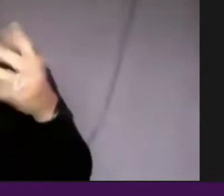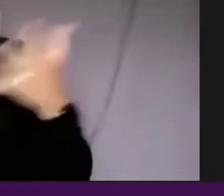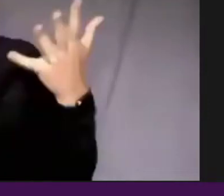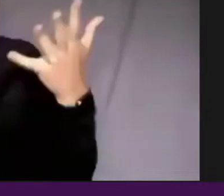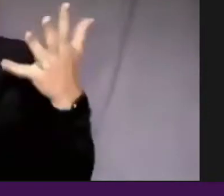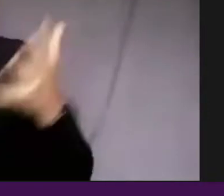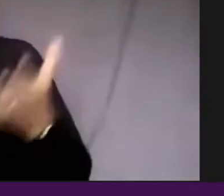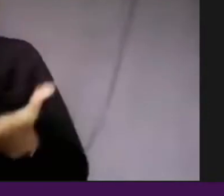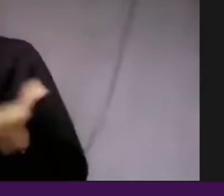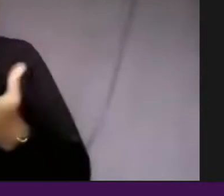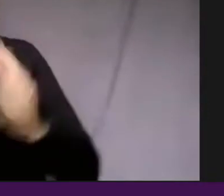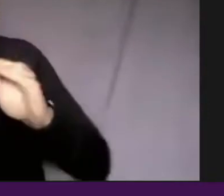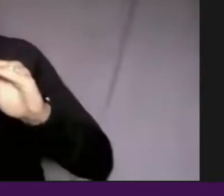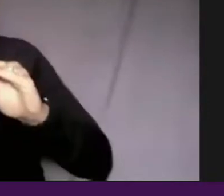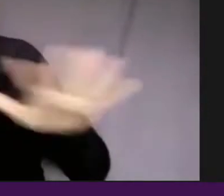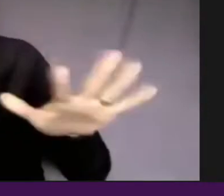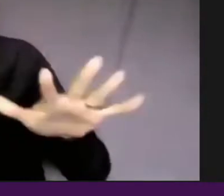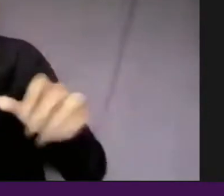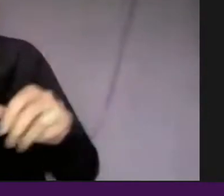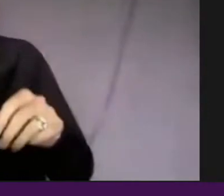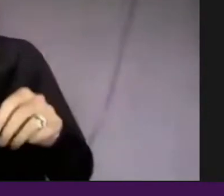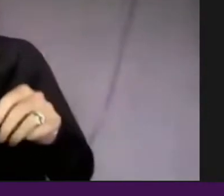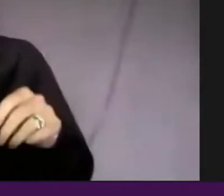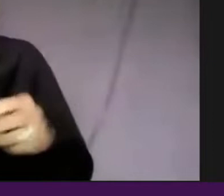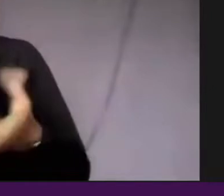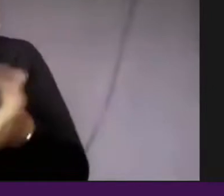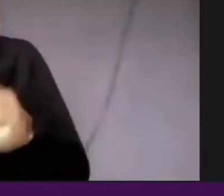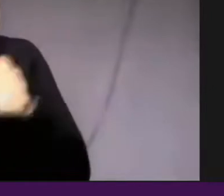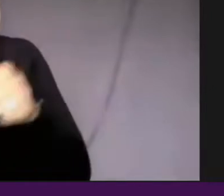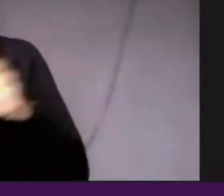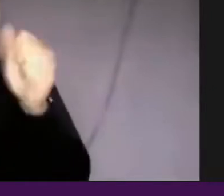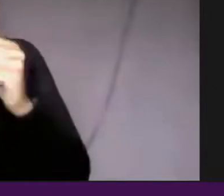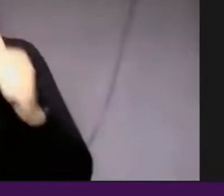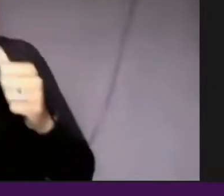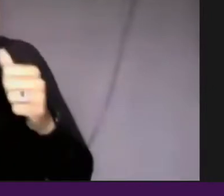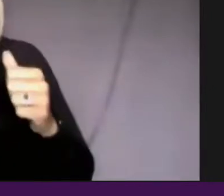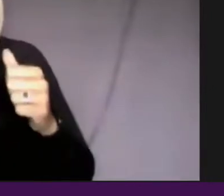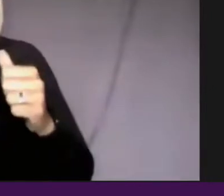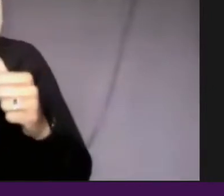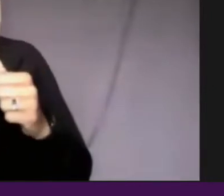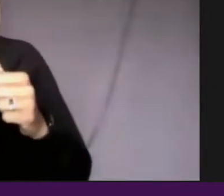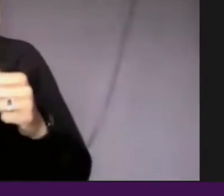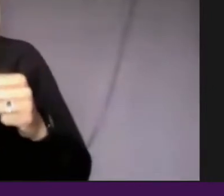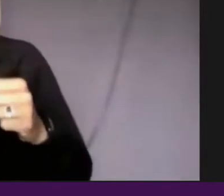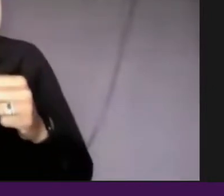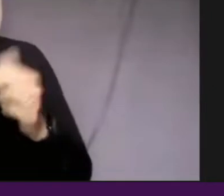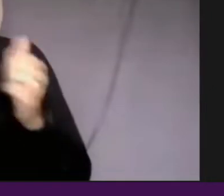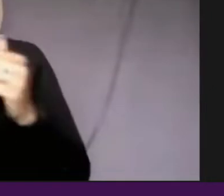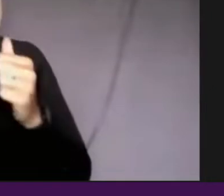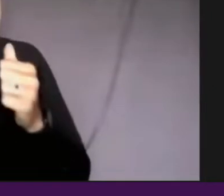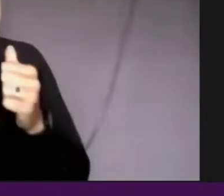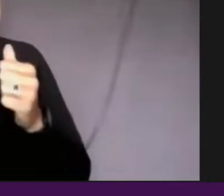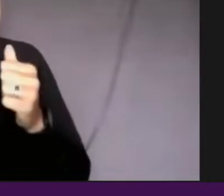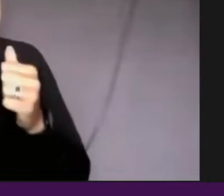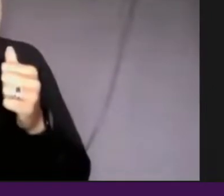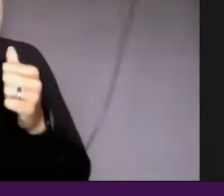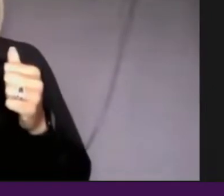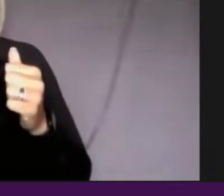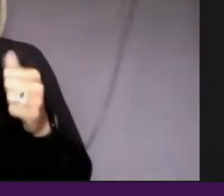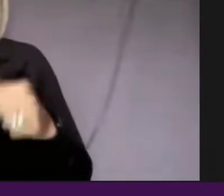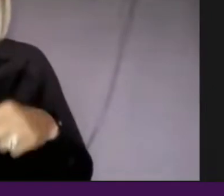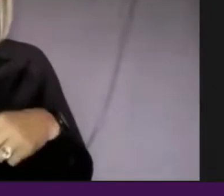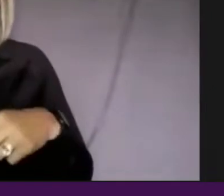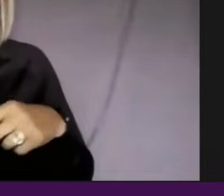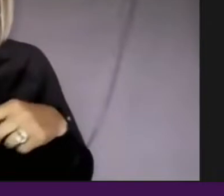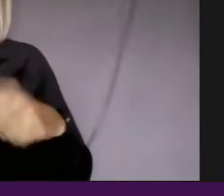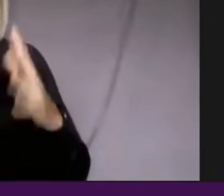for us was really working with black, black public media and through black public media and the, and the incubator program meeting,